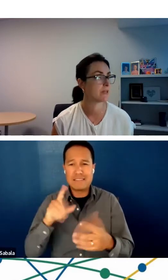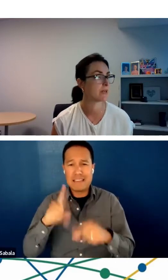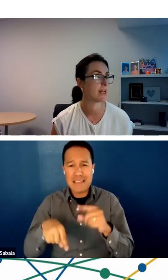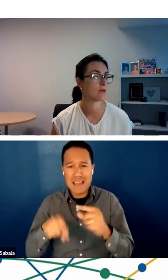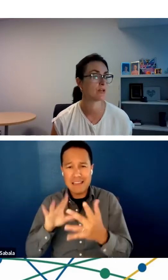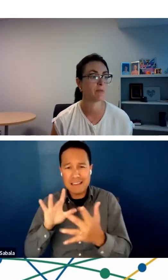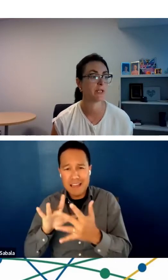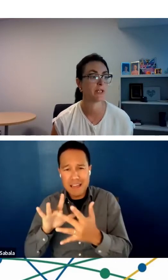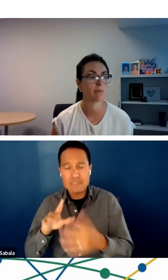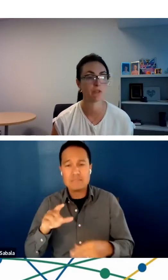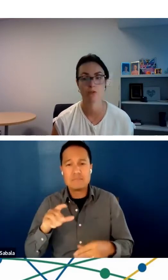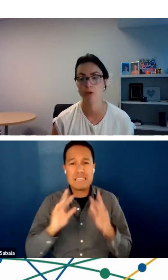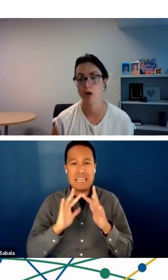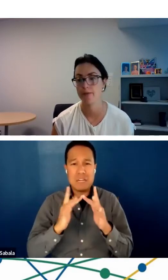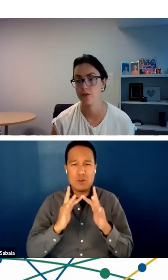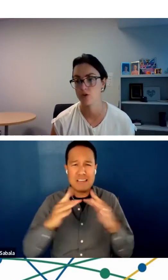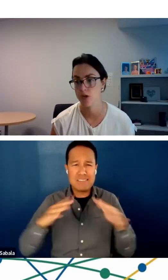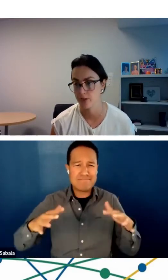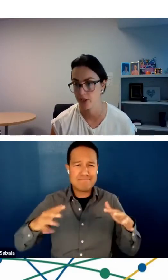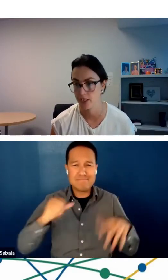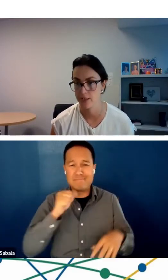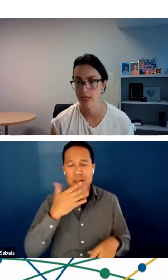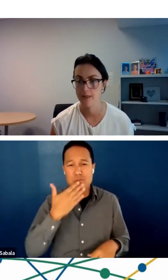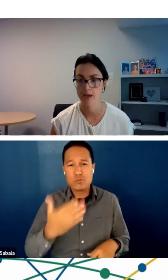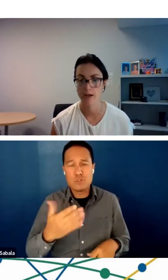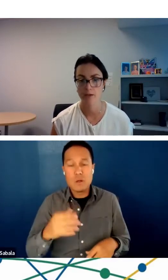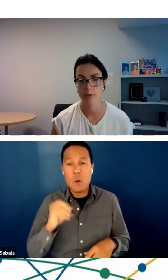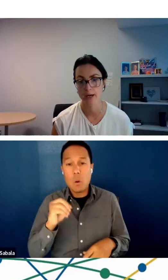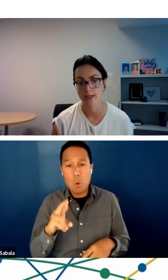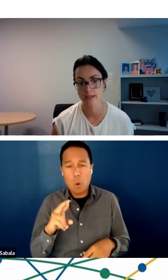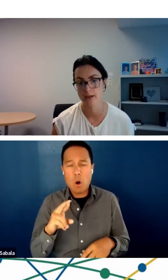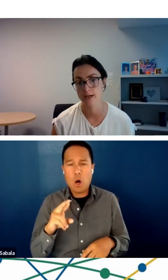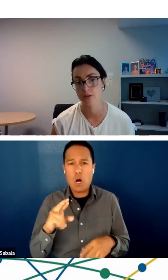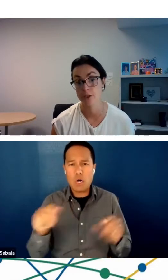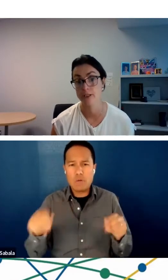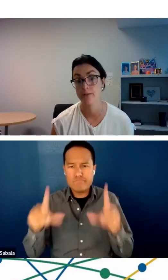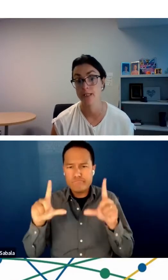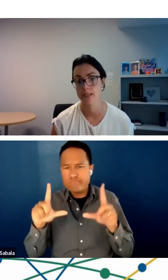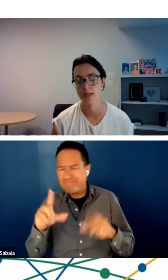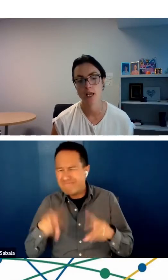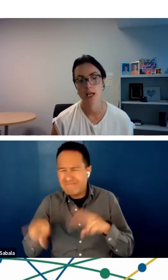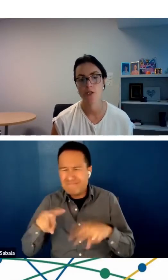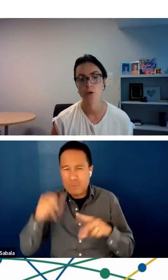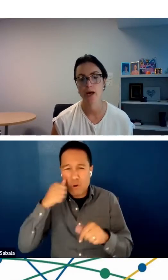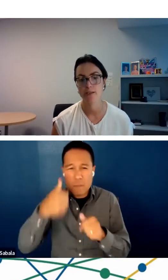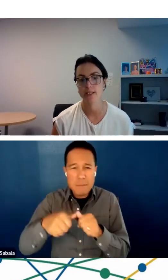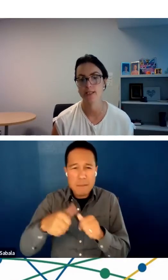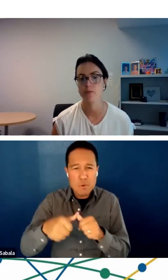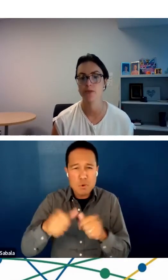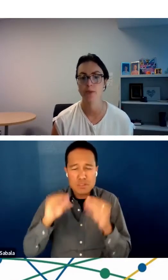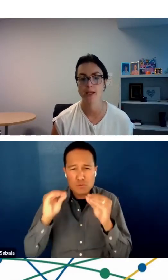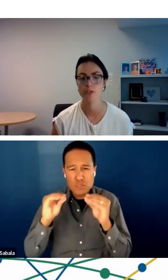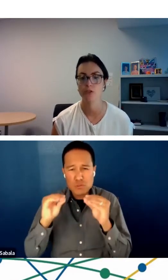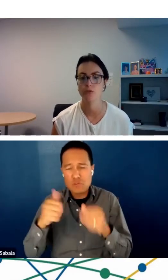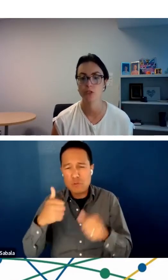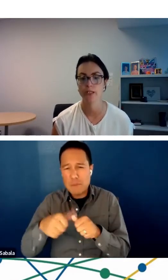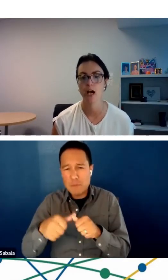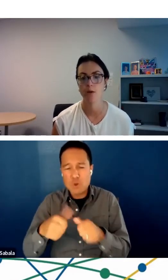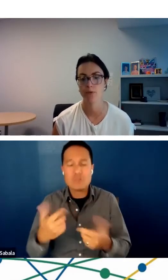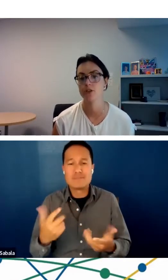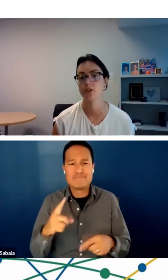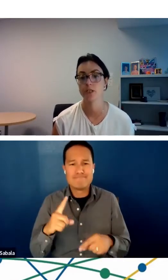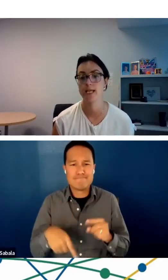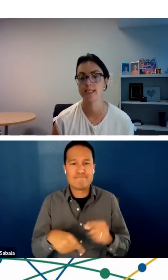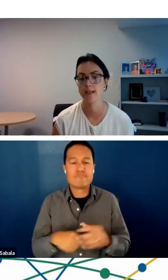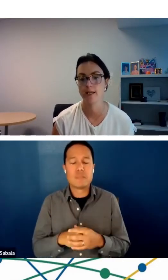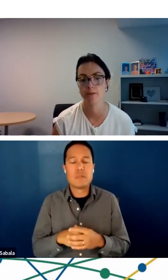good internet or not being able to recall the instructions that are imparted during the visit. And so health systems and payers should really